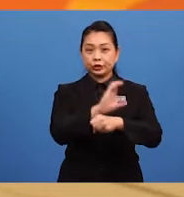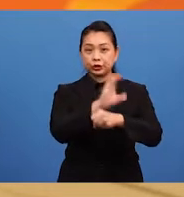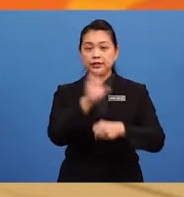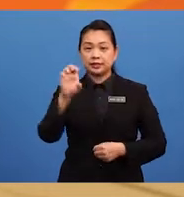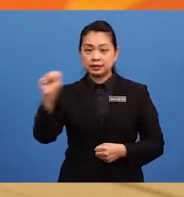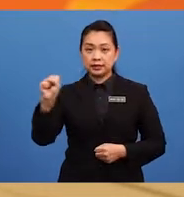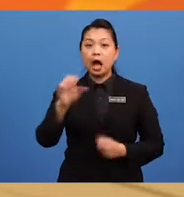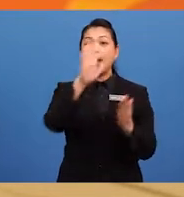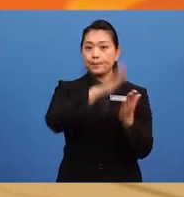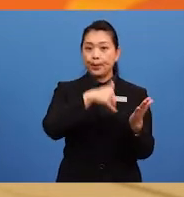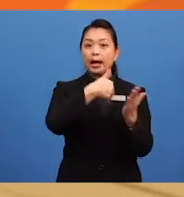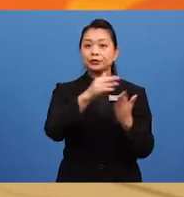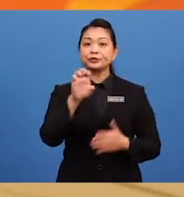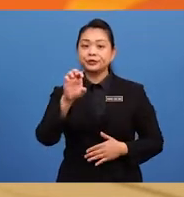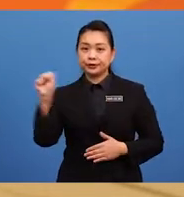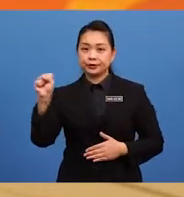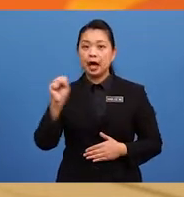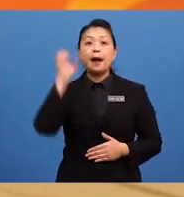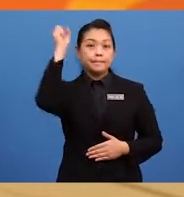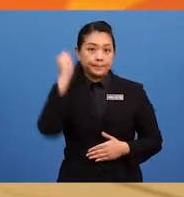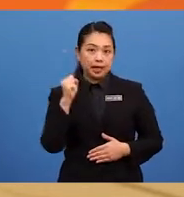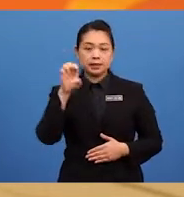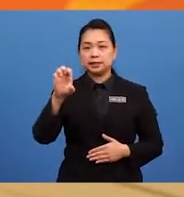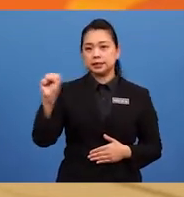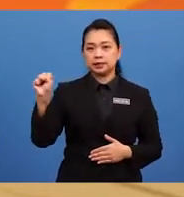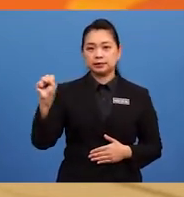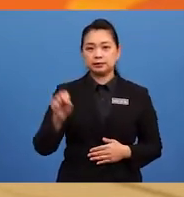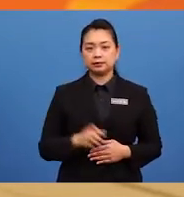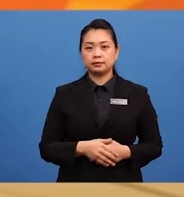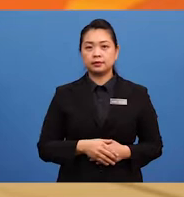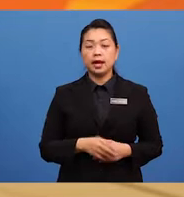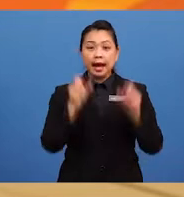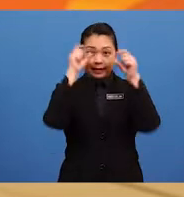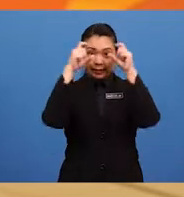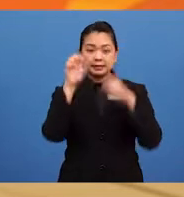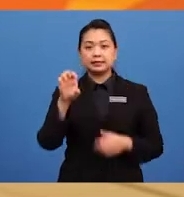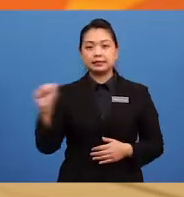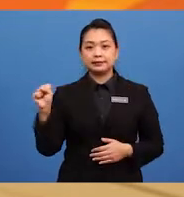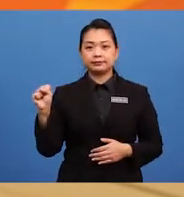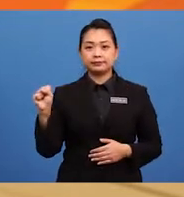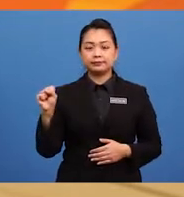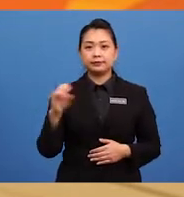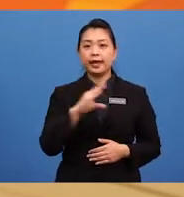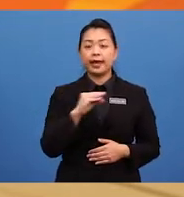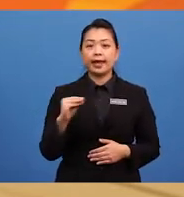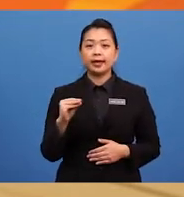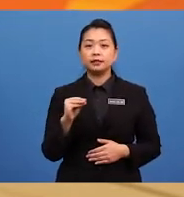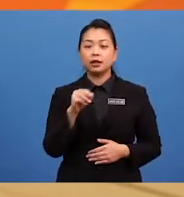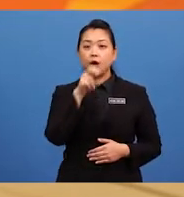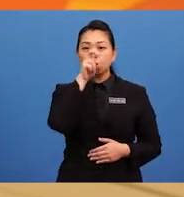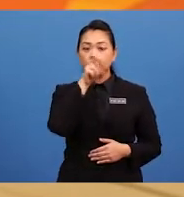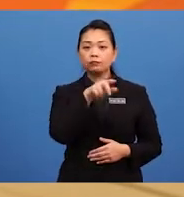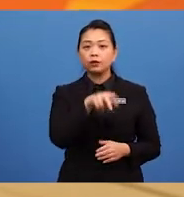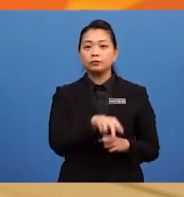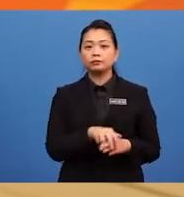brushes, buses, glasses, and foxes.